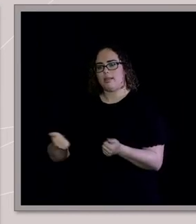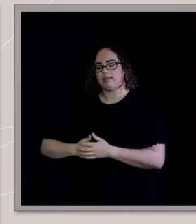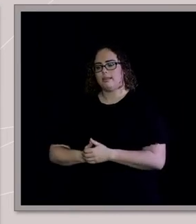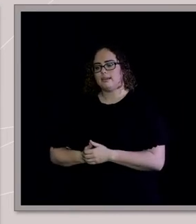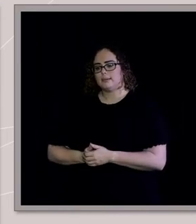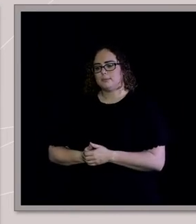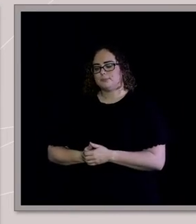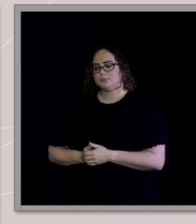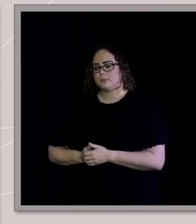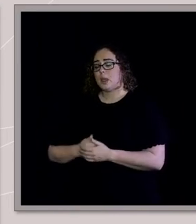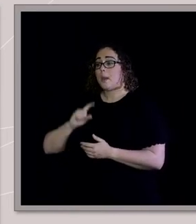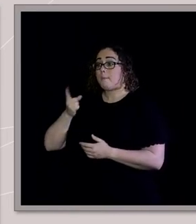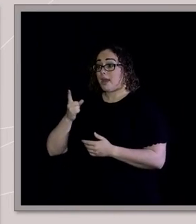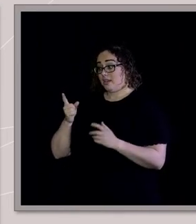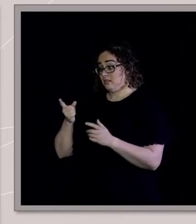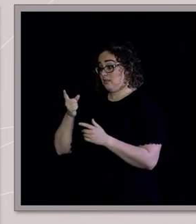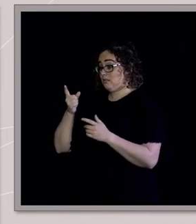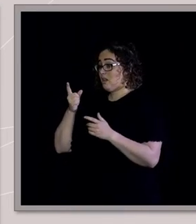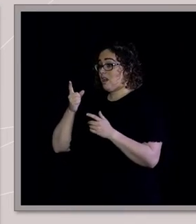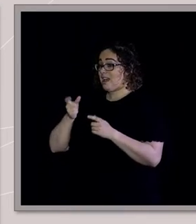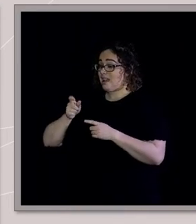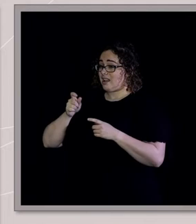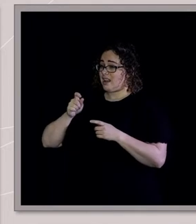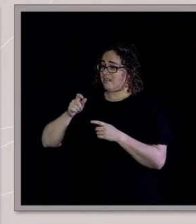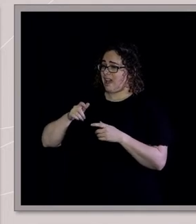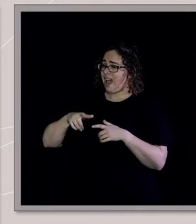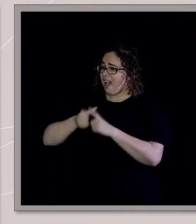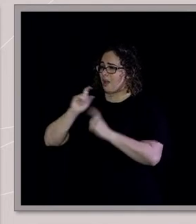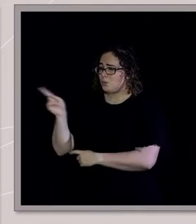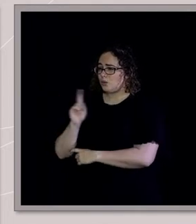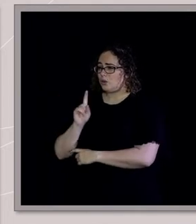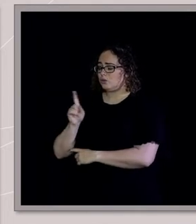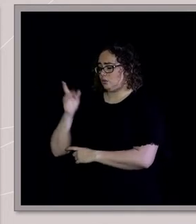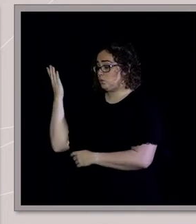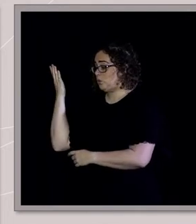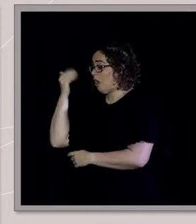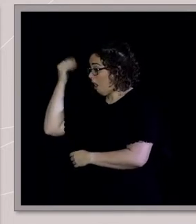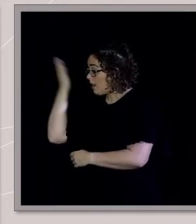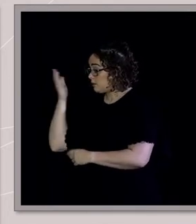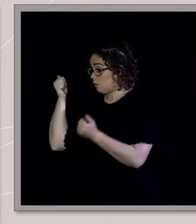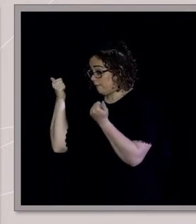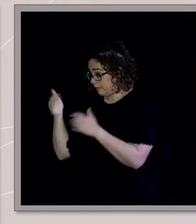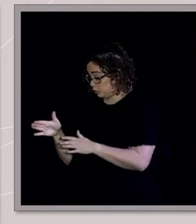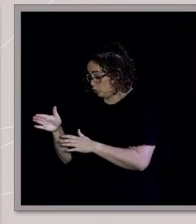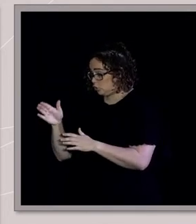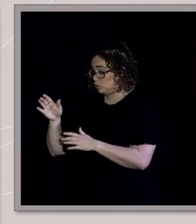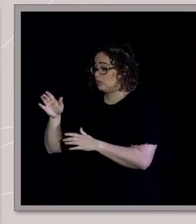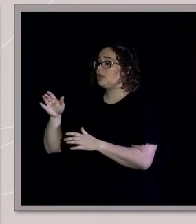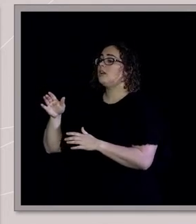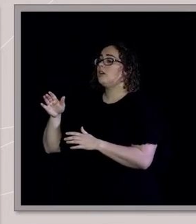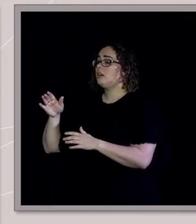was when I left school and I went to Sydney. And for the first time in my life,